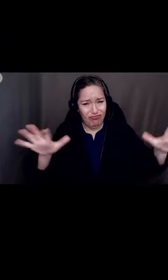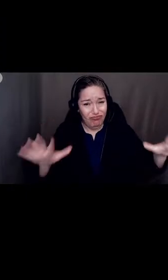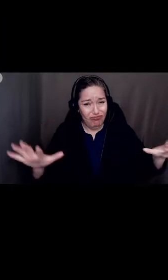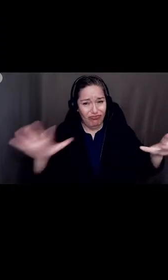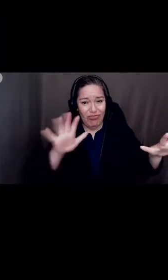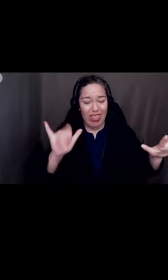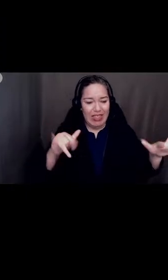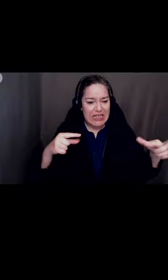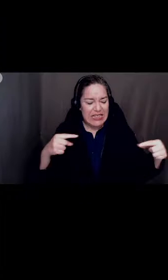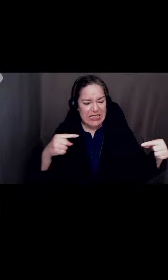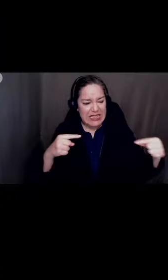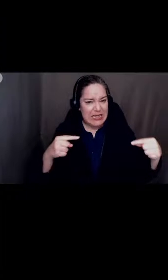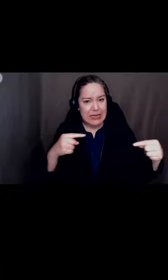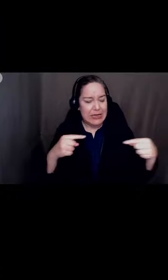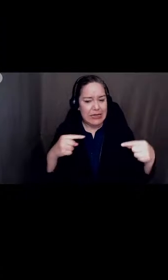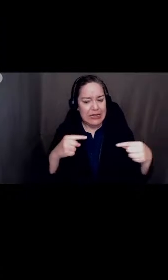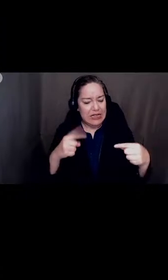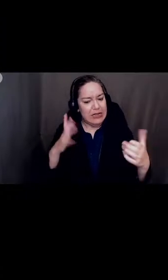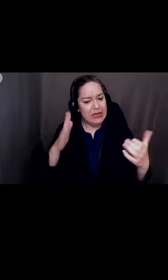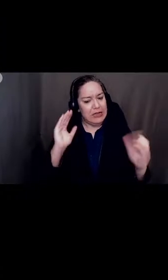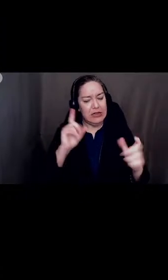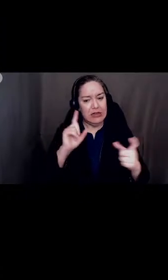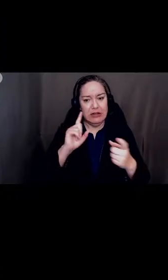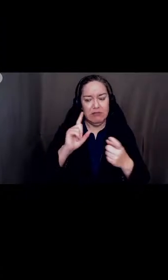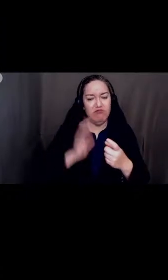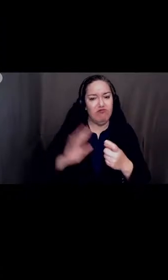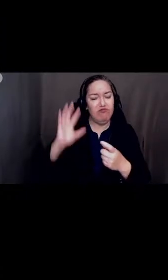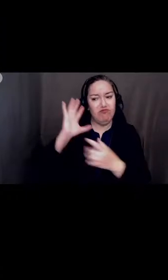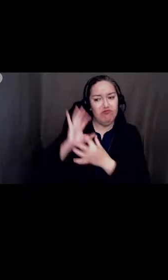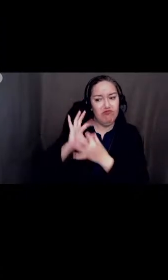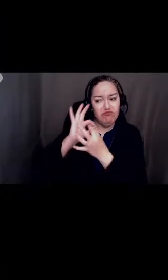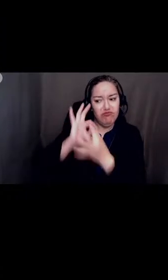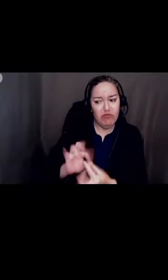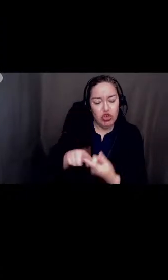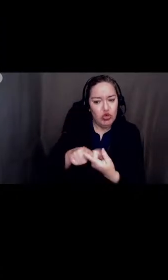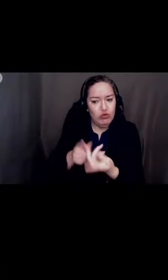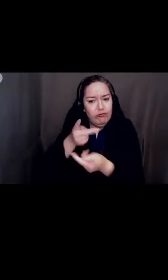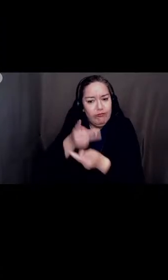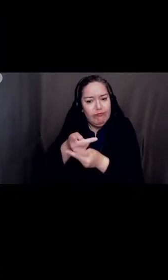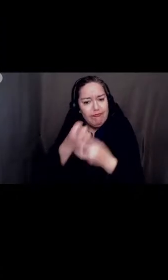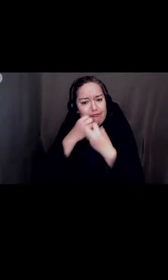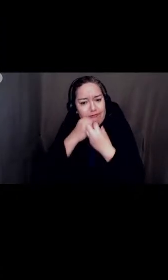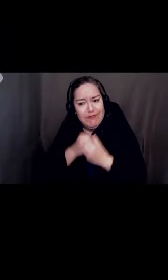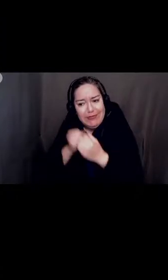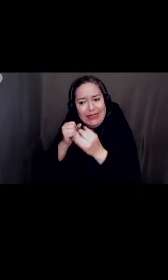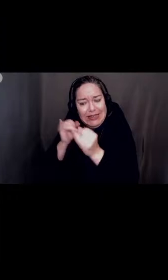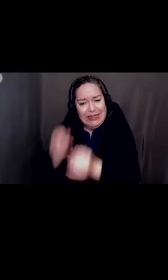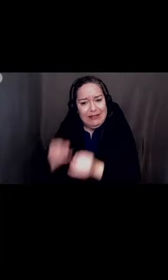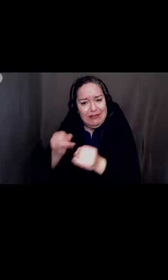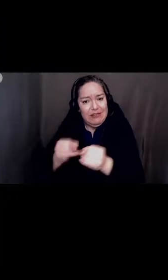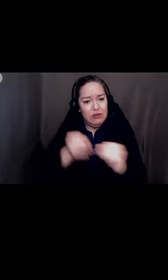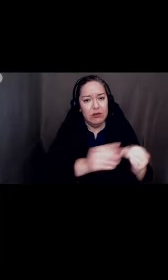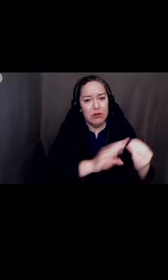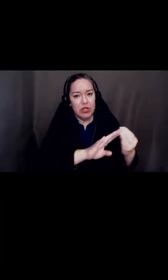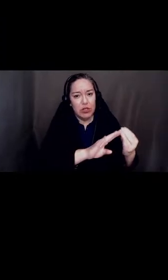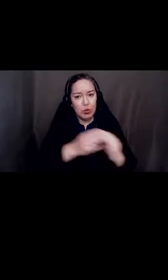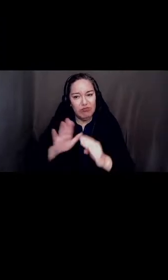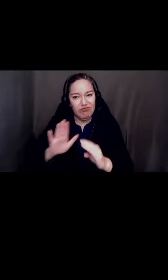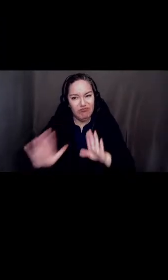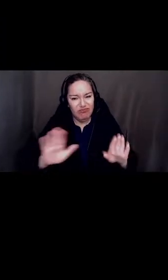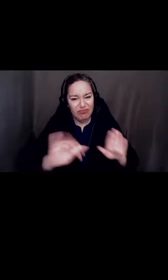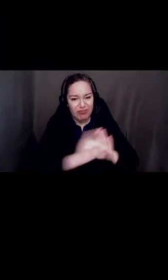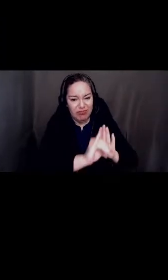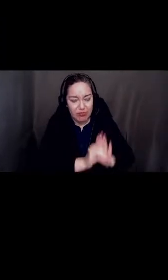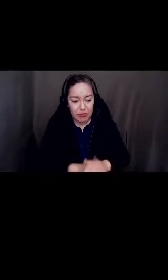an individual community's identity. After several iterations of economic collapse and